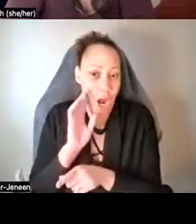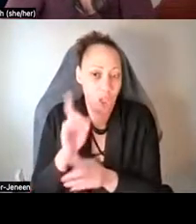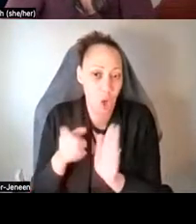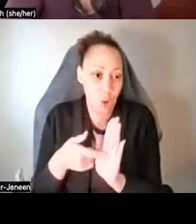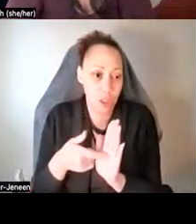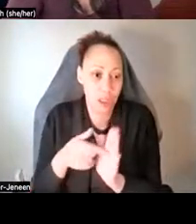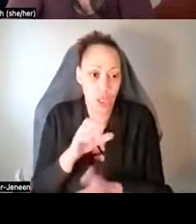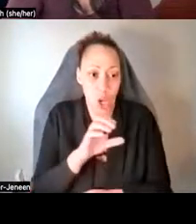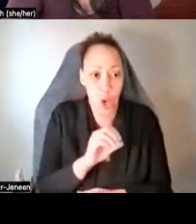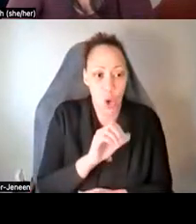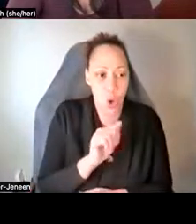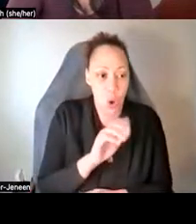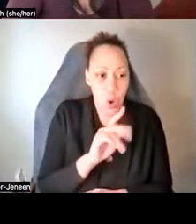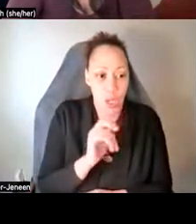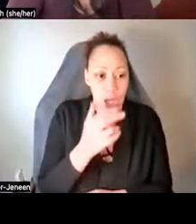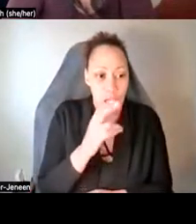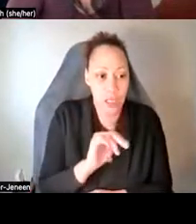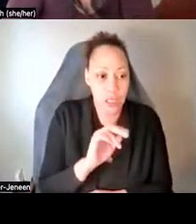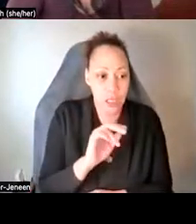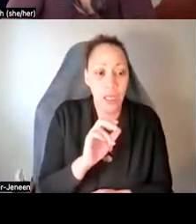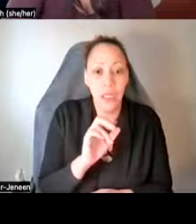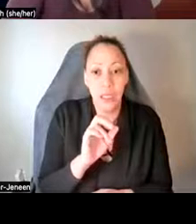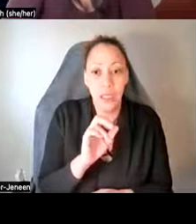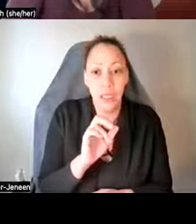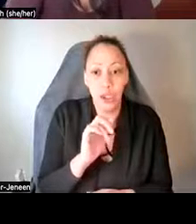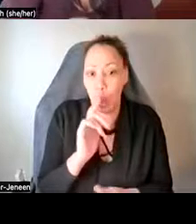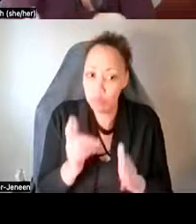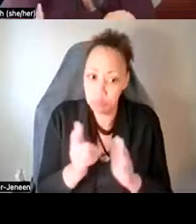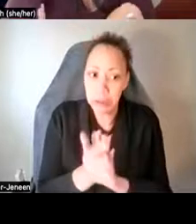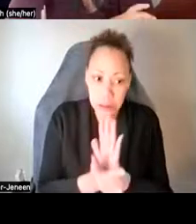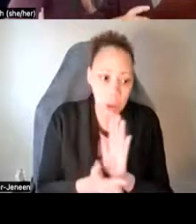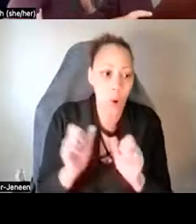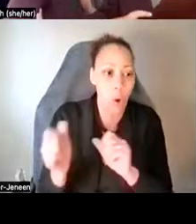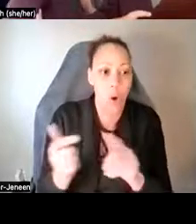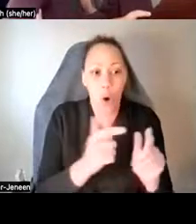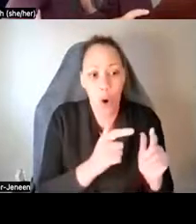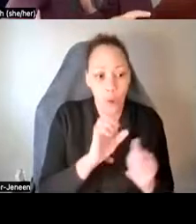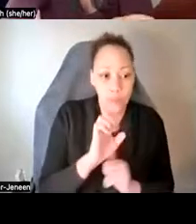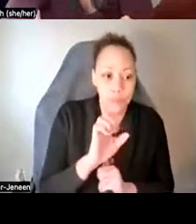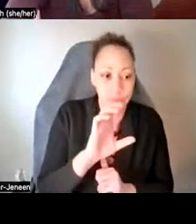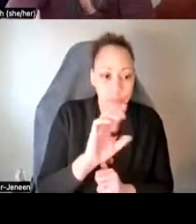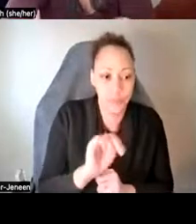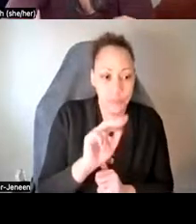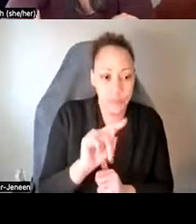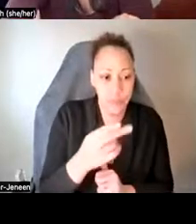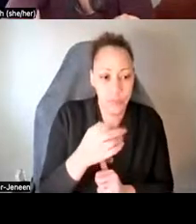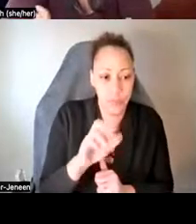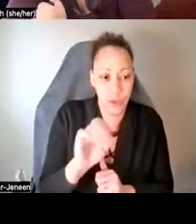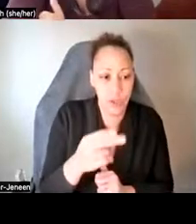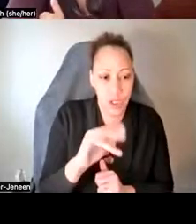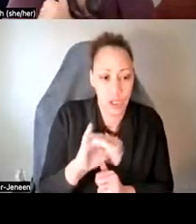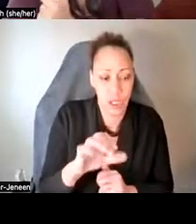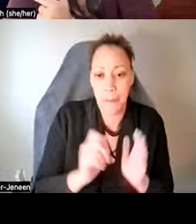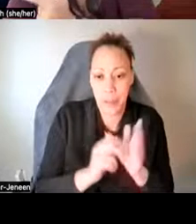Oakland decriminalized all entheogenic plants. Um, and so, uh, that includes, um,